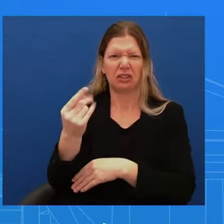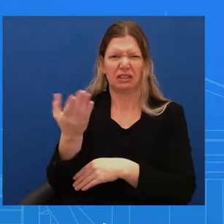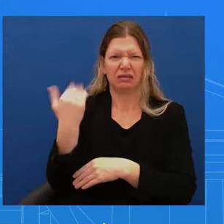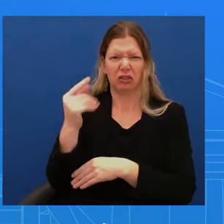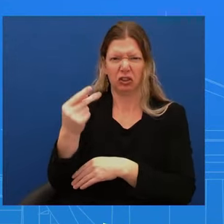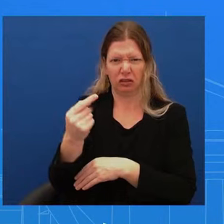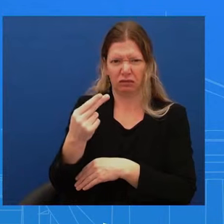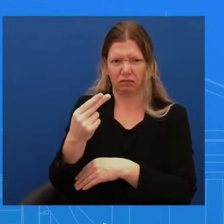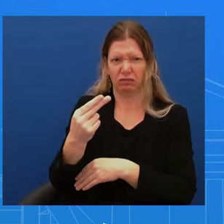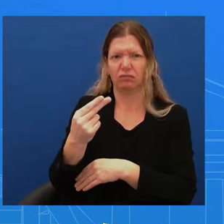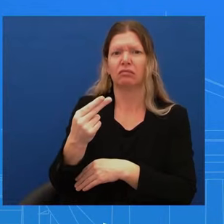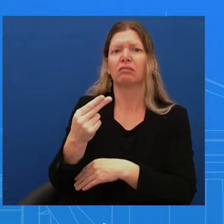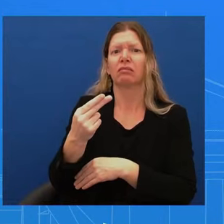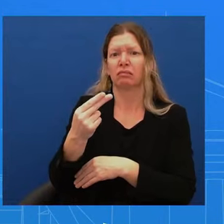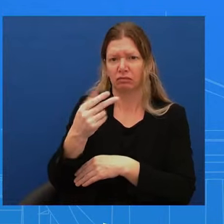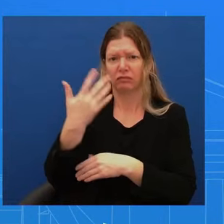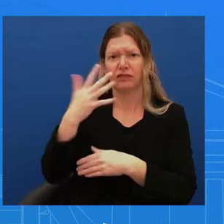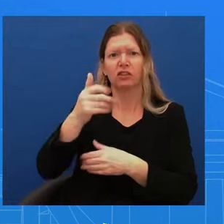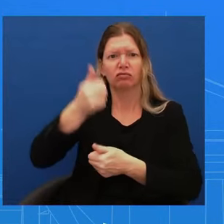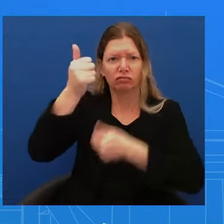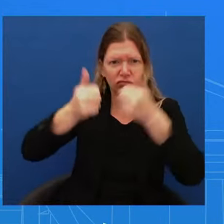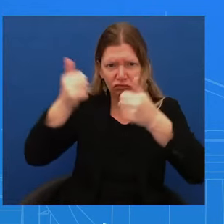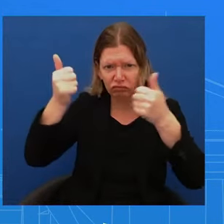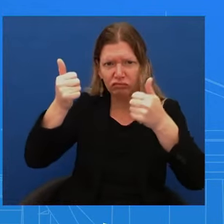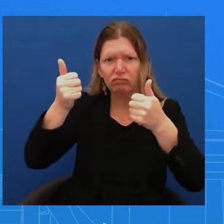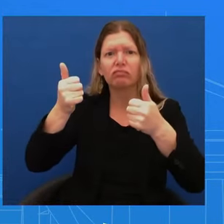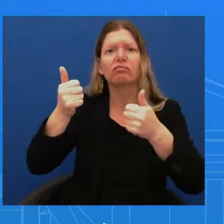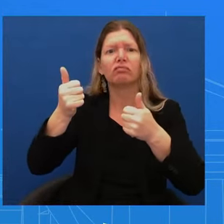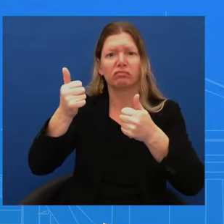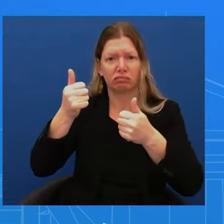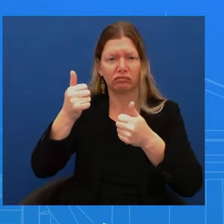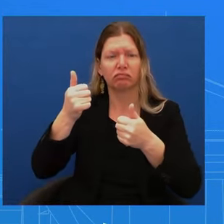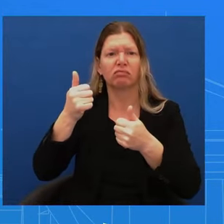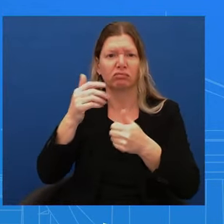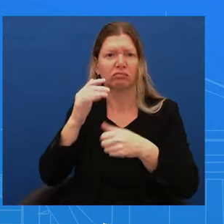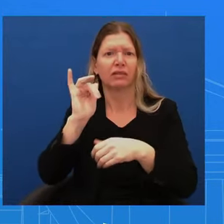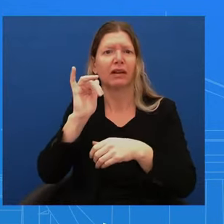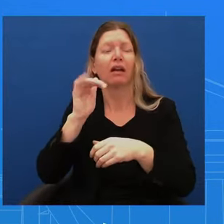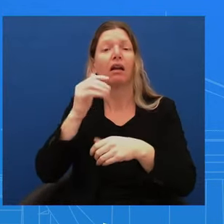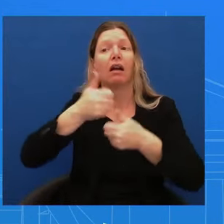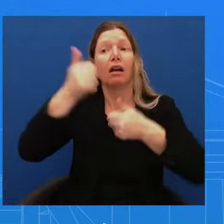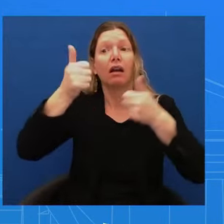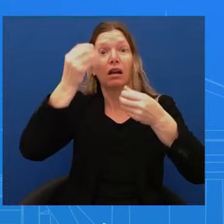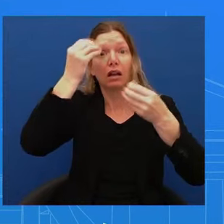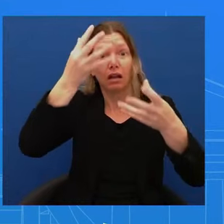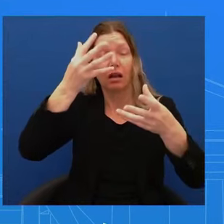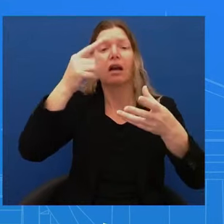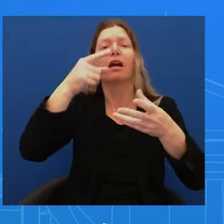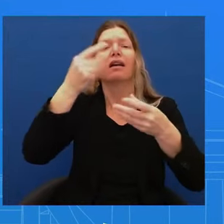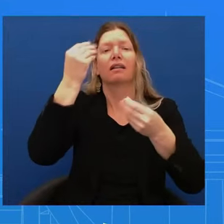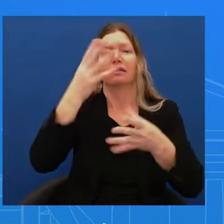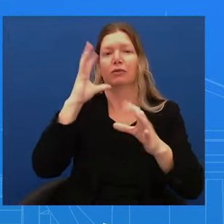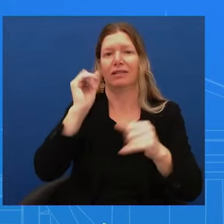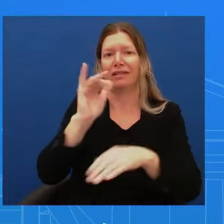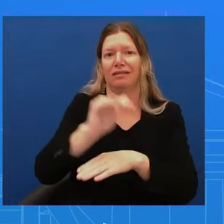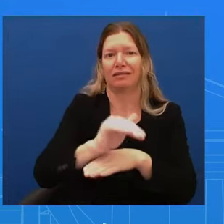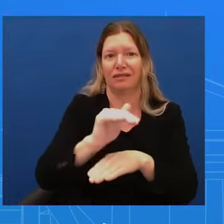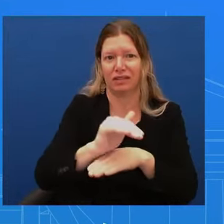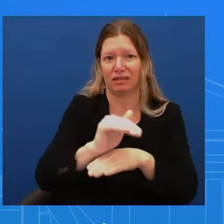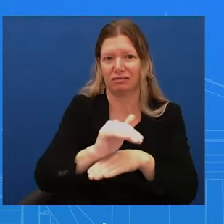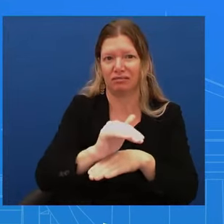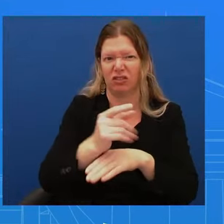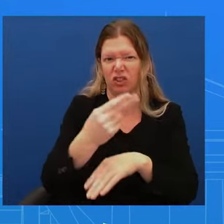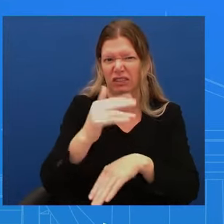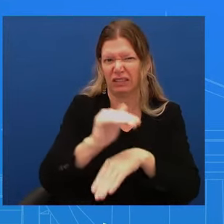later that evening, early that evening, not long after they learned. They informed the President directly. Thursday evening. We learned